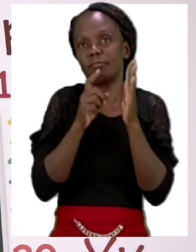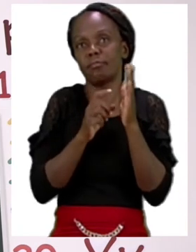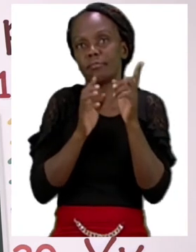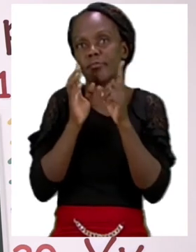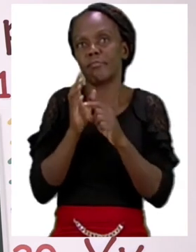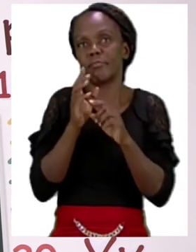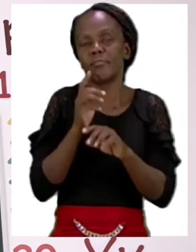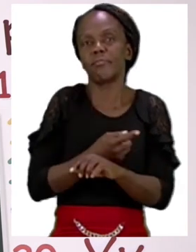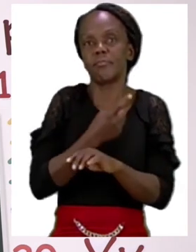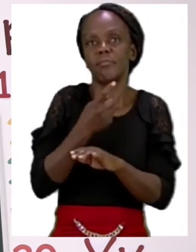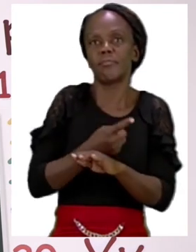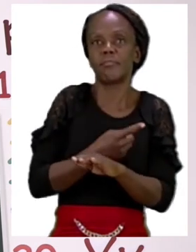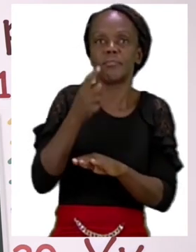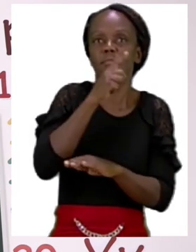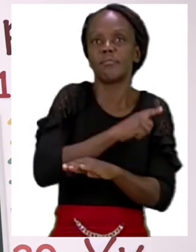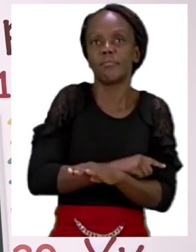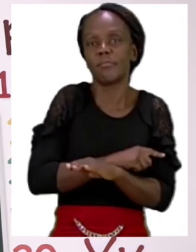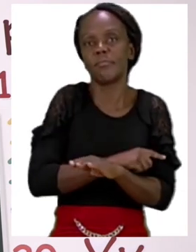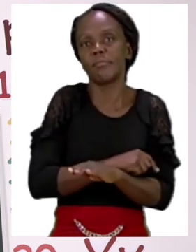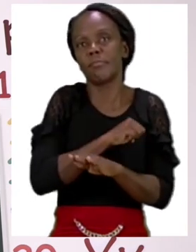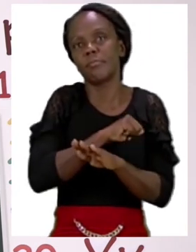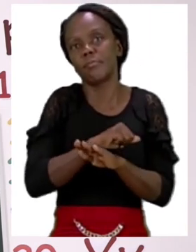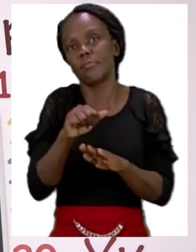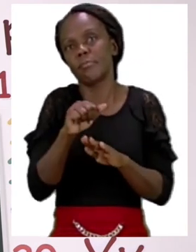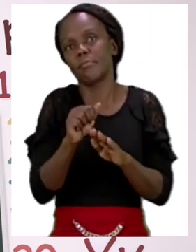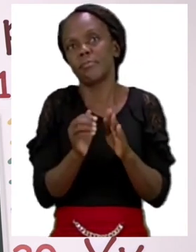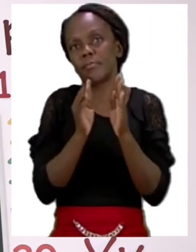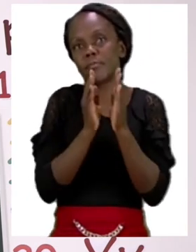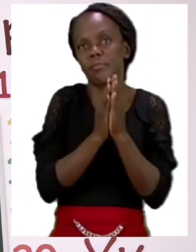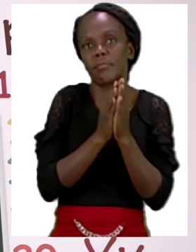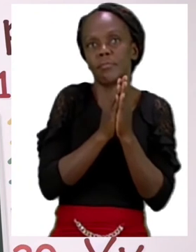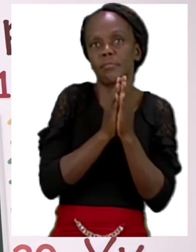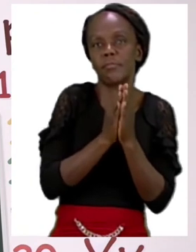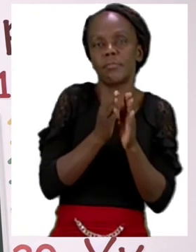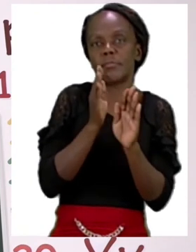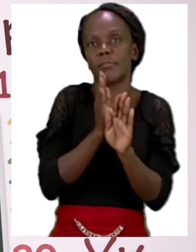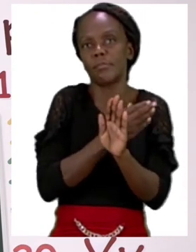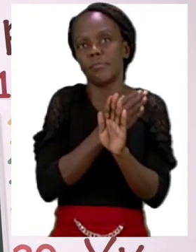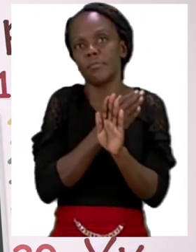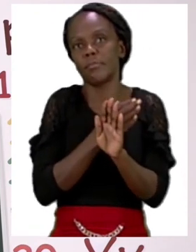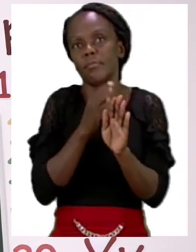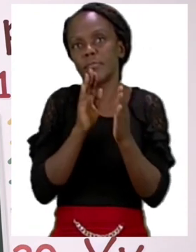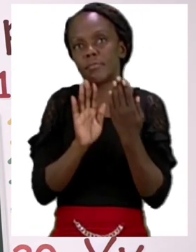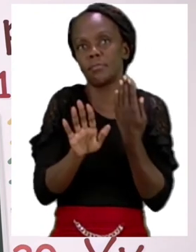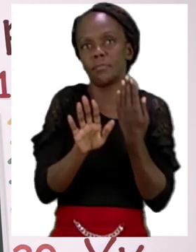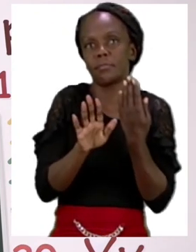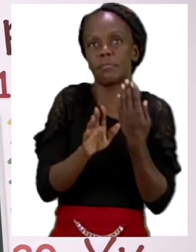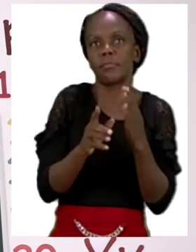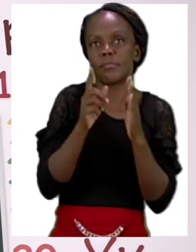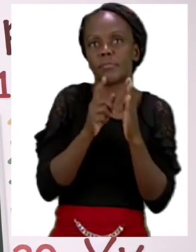Sanitize every day, so the germs can stay away.